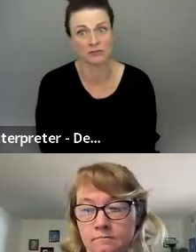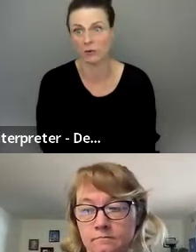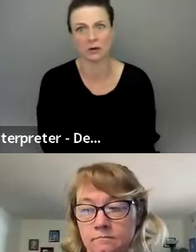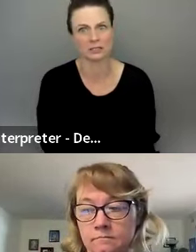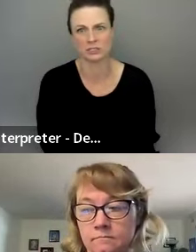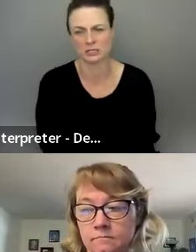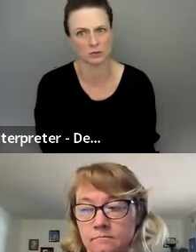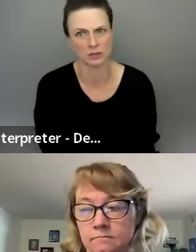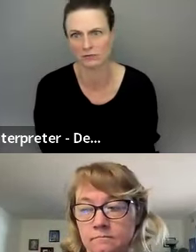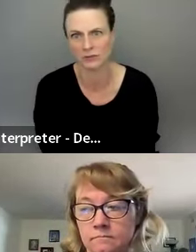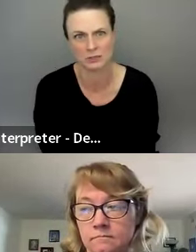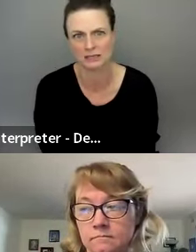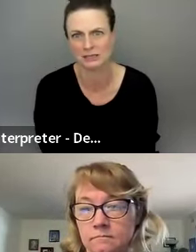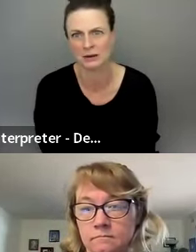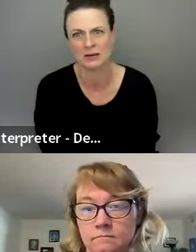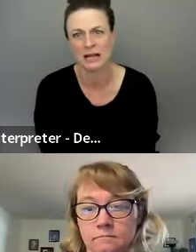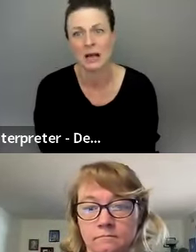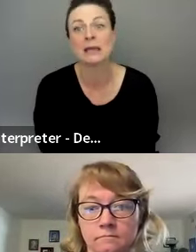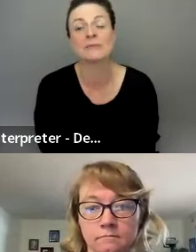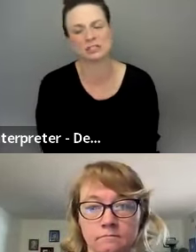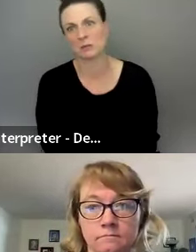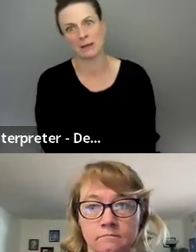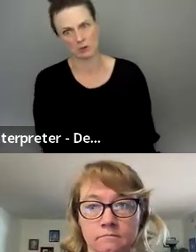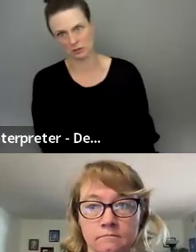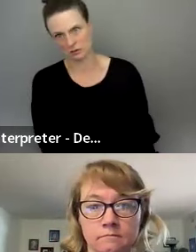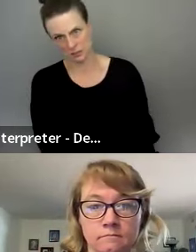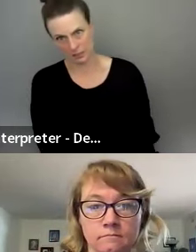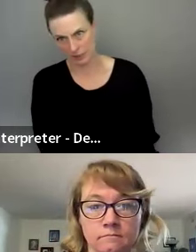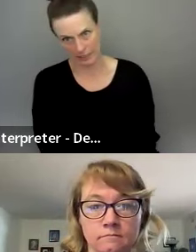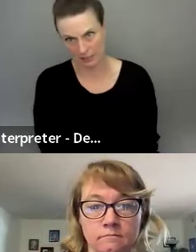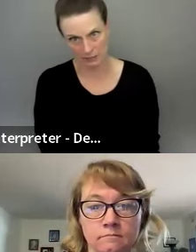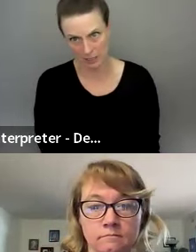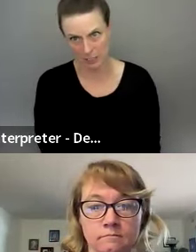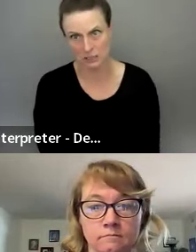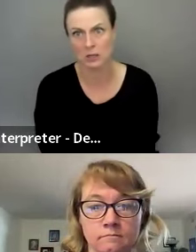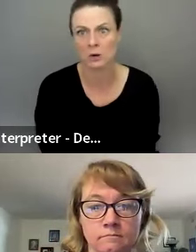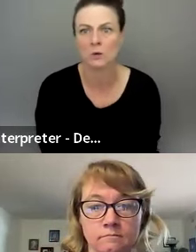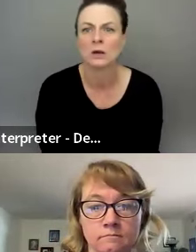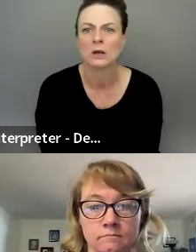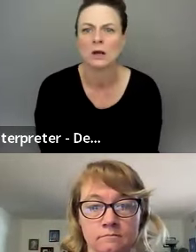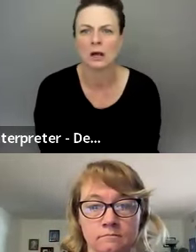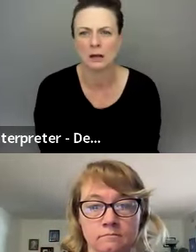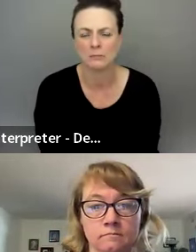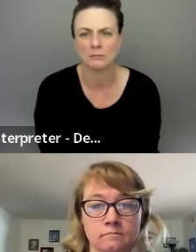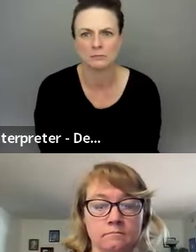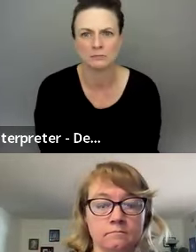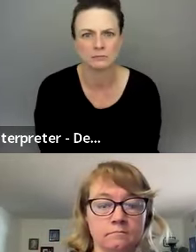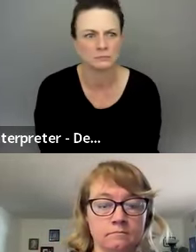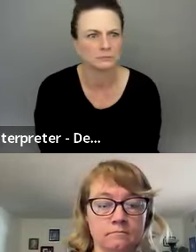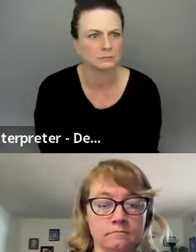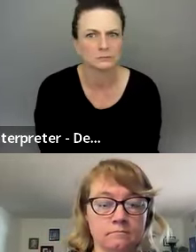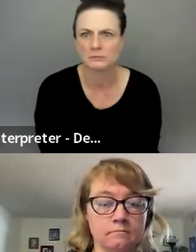mean, if you get four, it just gets really confusing. So it, that's just my personal experience and opinion. So, um,